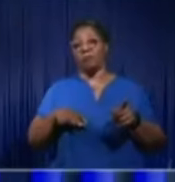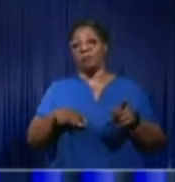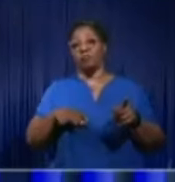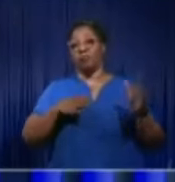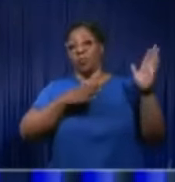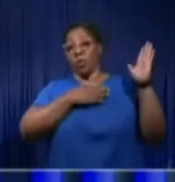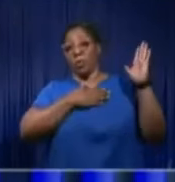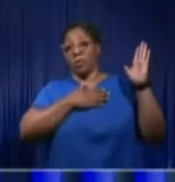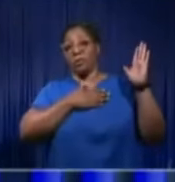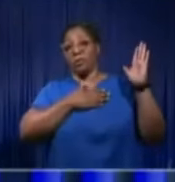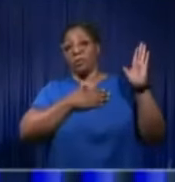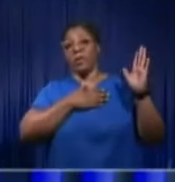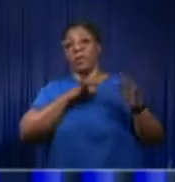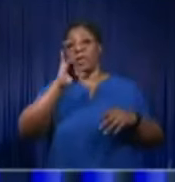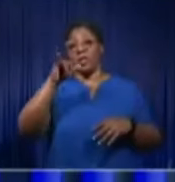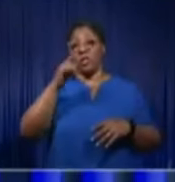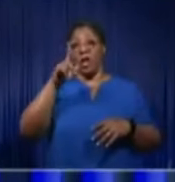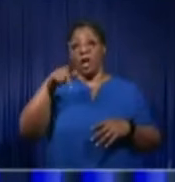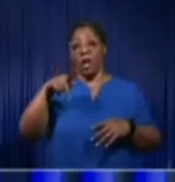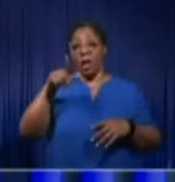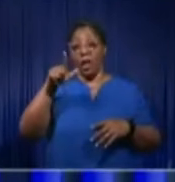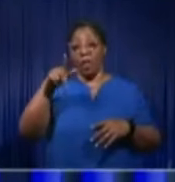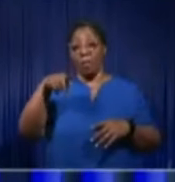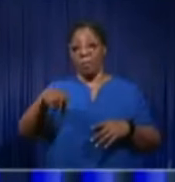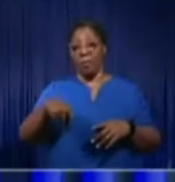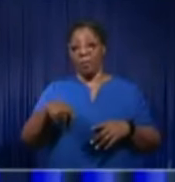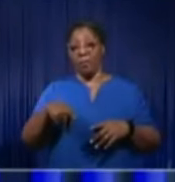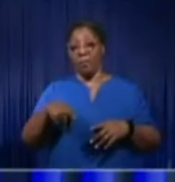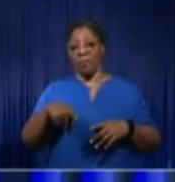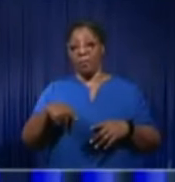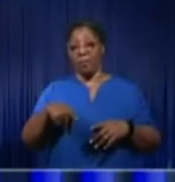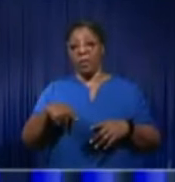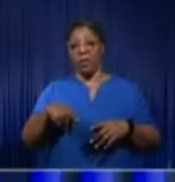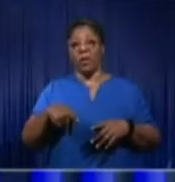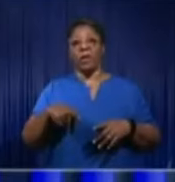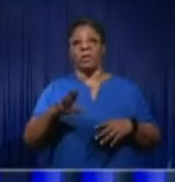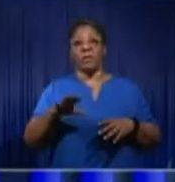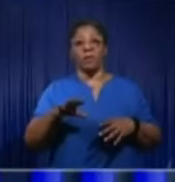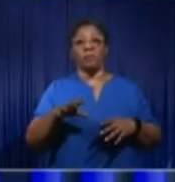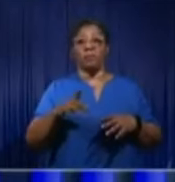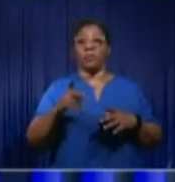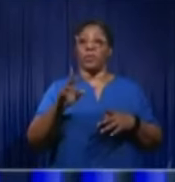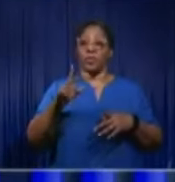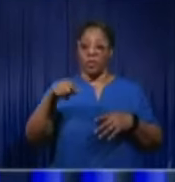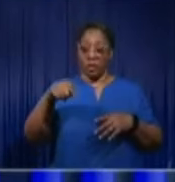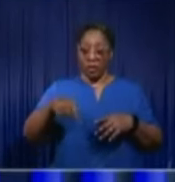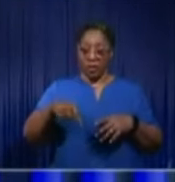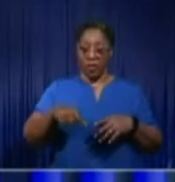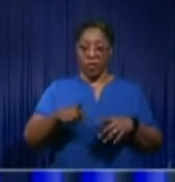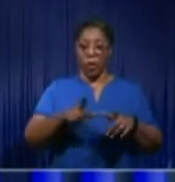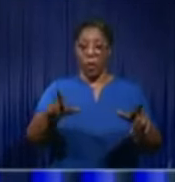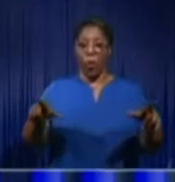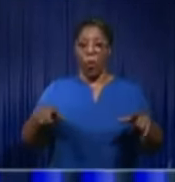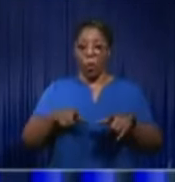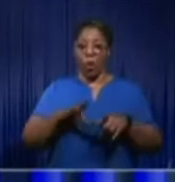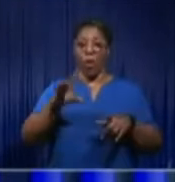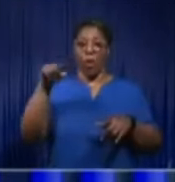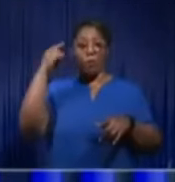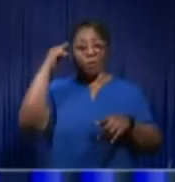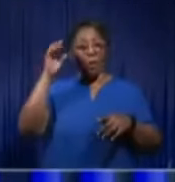has on its slate. Pointing to this local government election are persons with that type of characteristic.